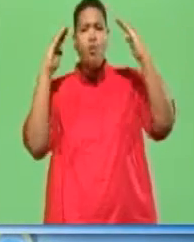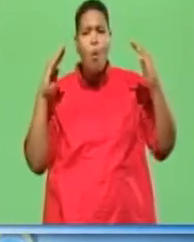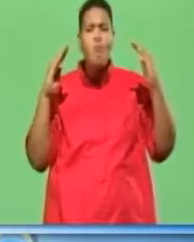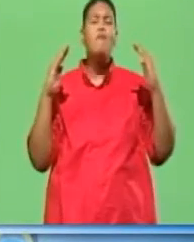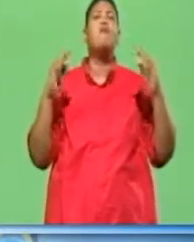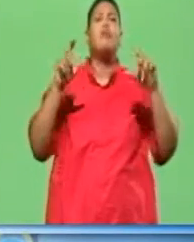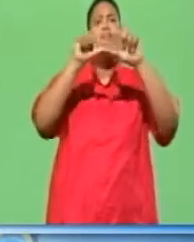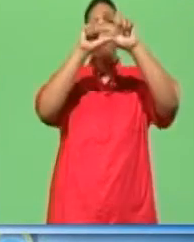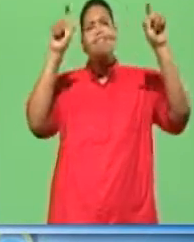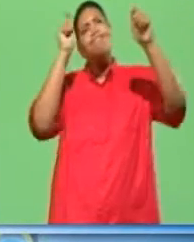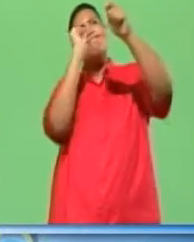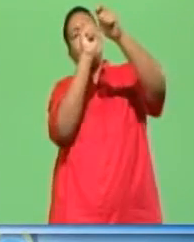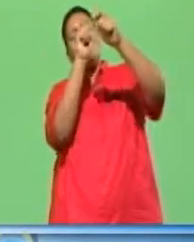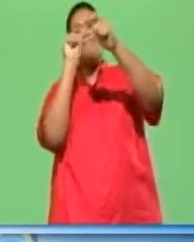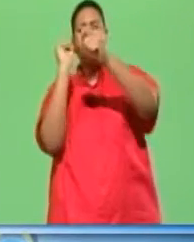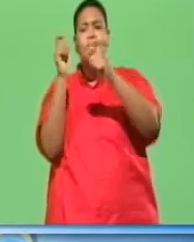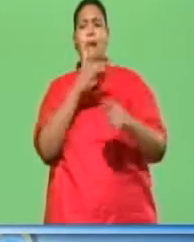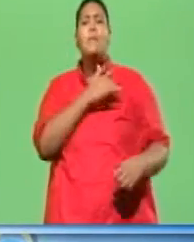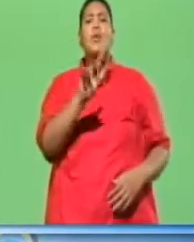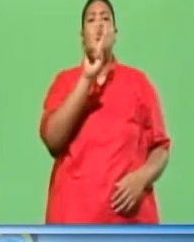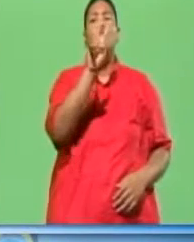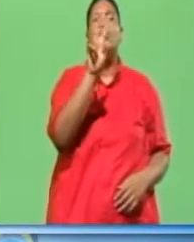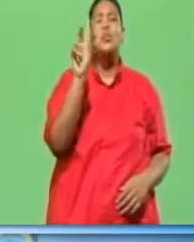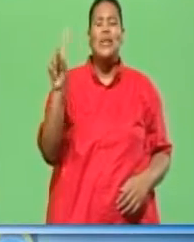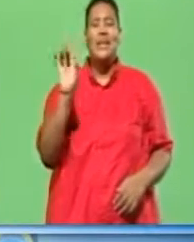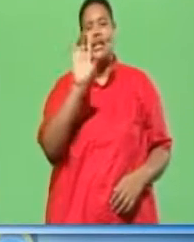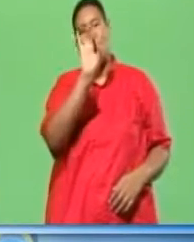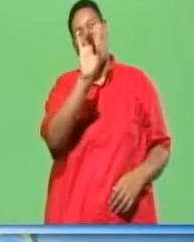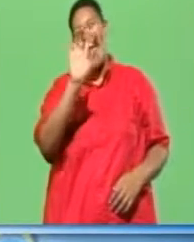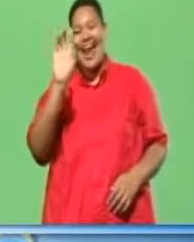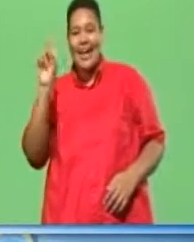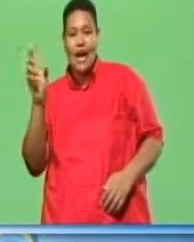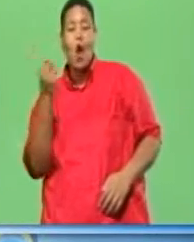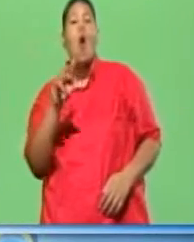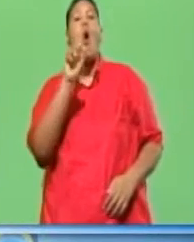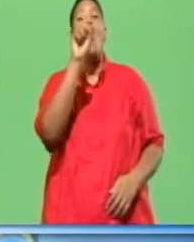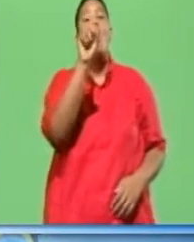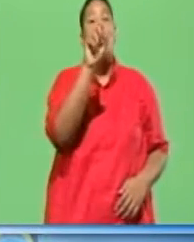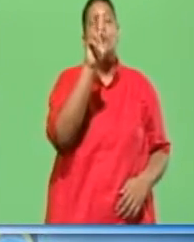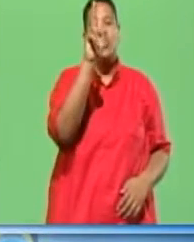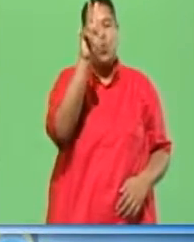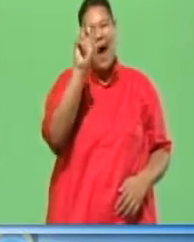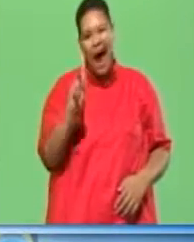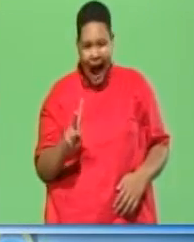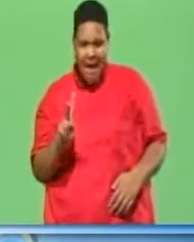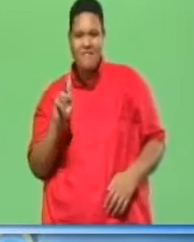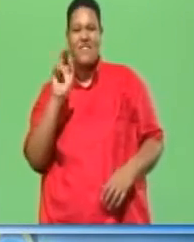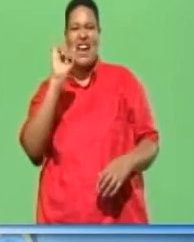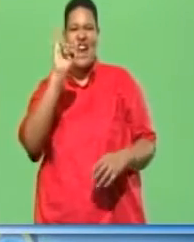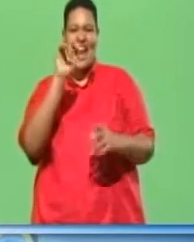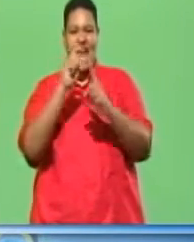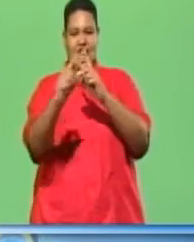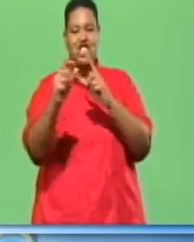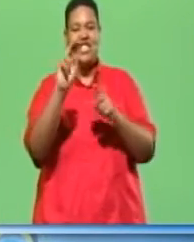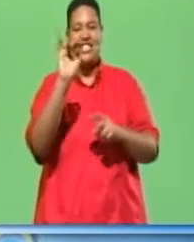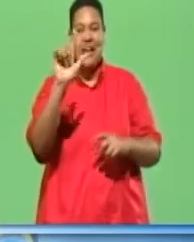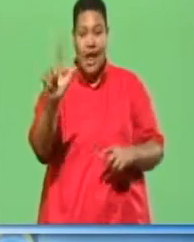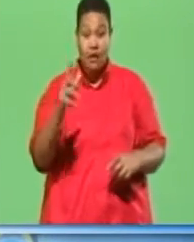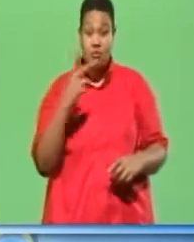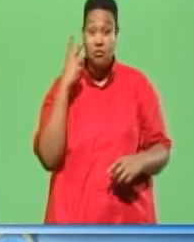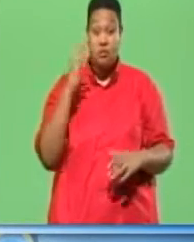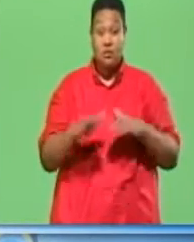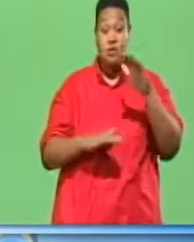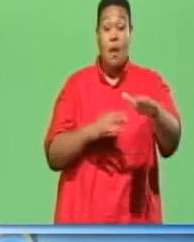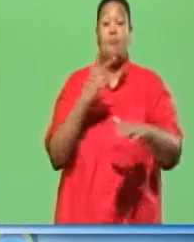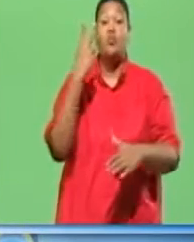with 2-D to 8-D or 1-2-1⁄2-inch nails. Step 2. Hold the